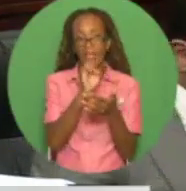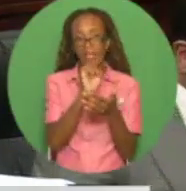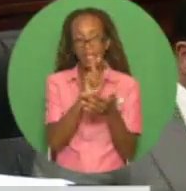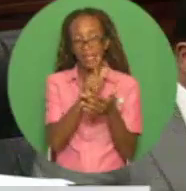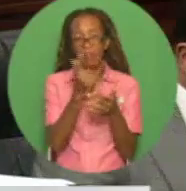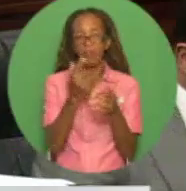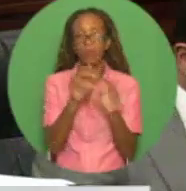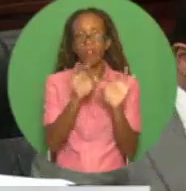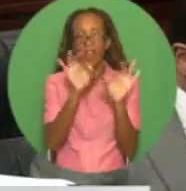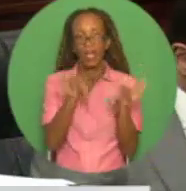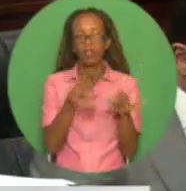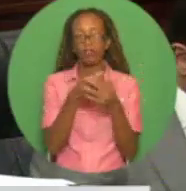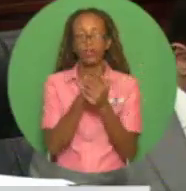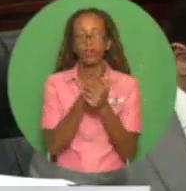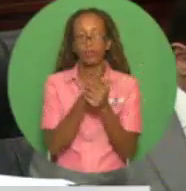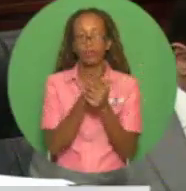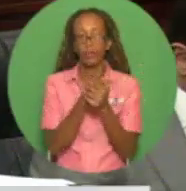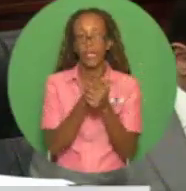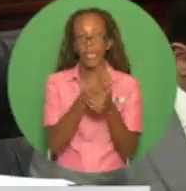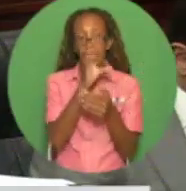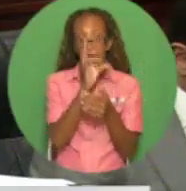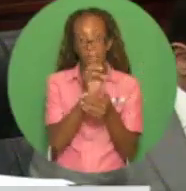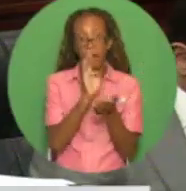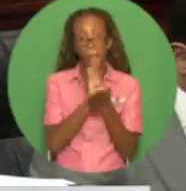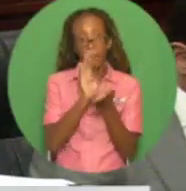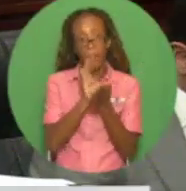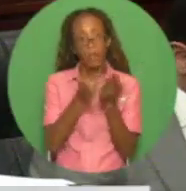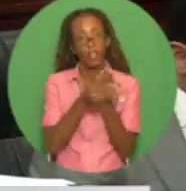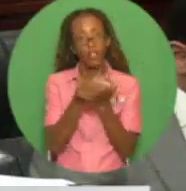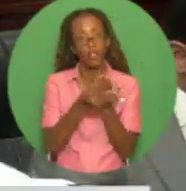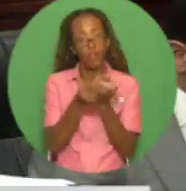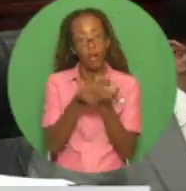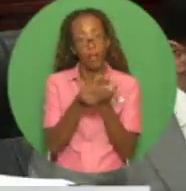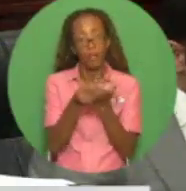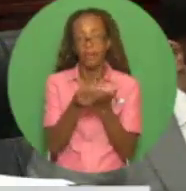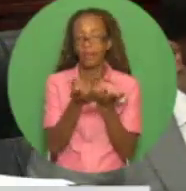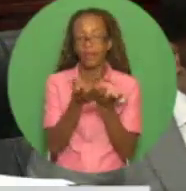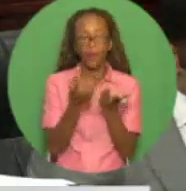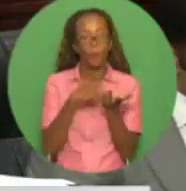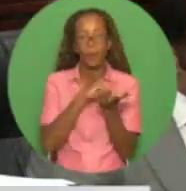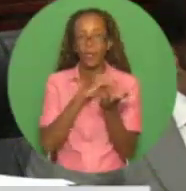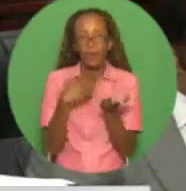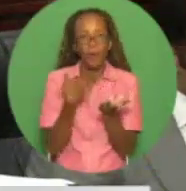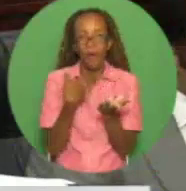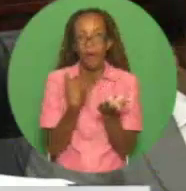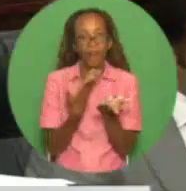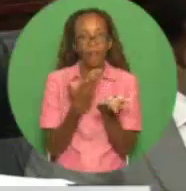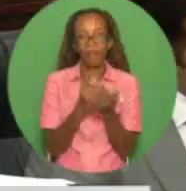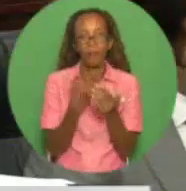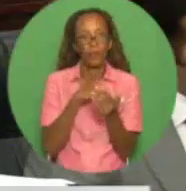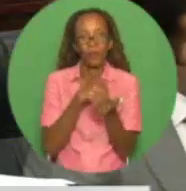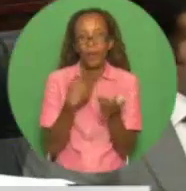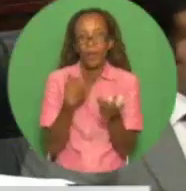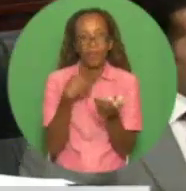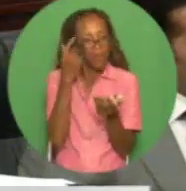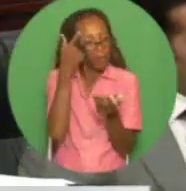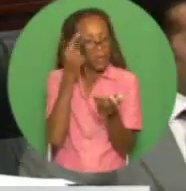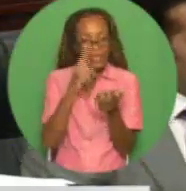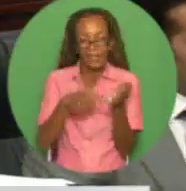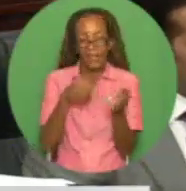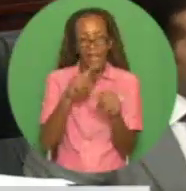upgrades. This $7 billion in financing is also unavailable from the government.